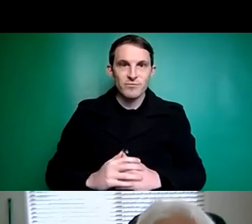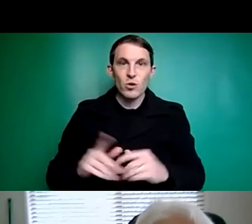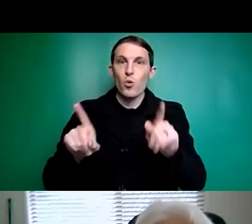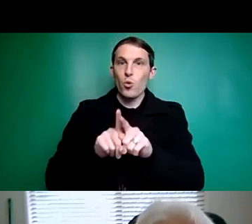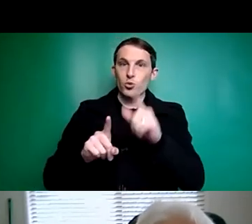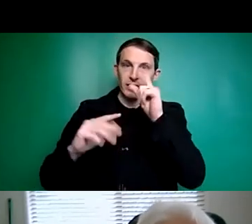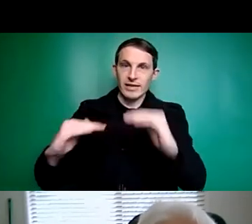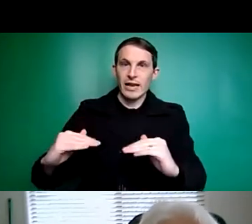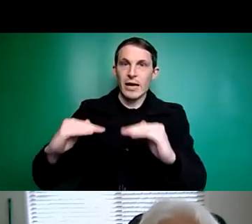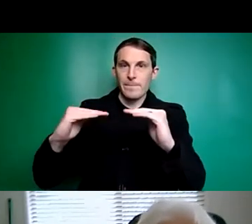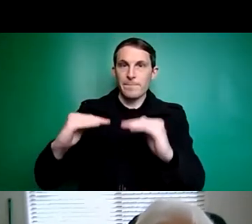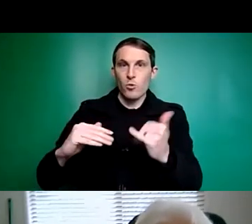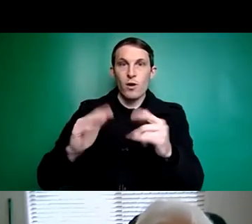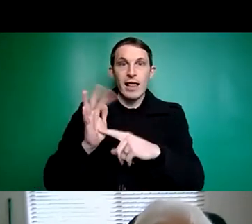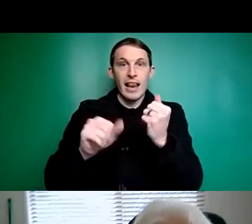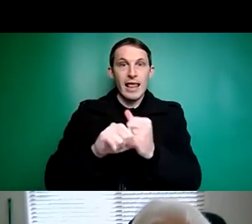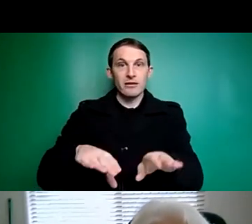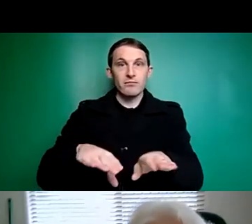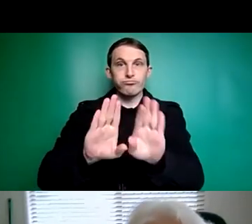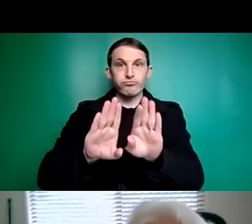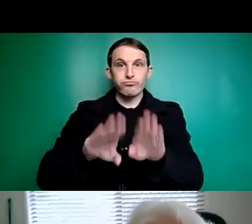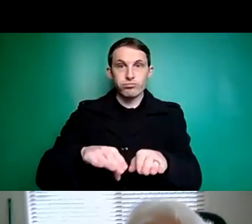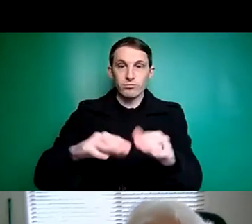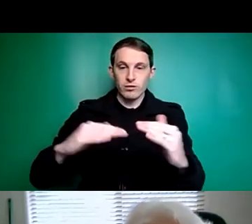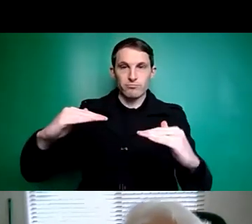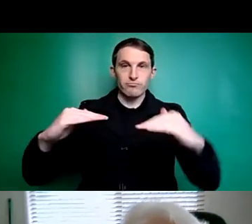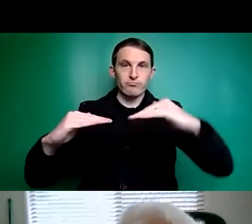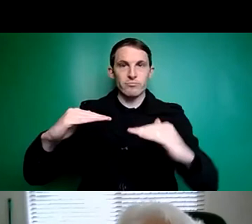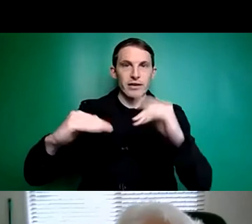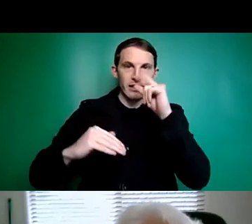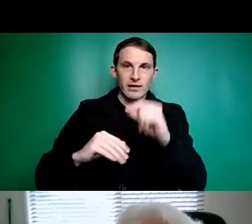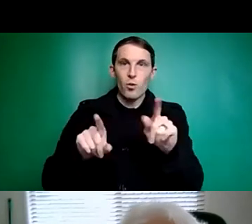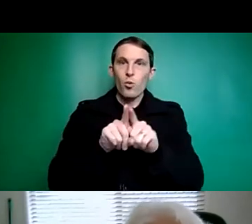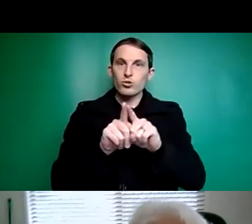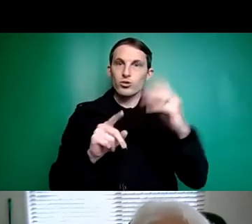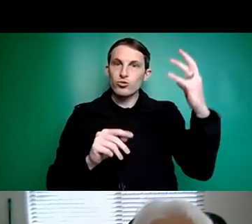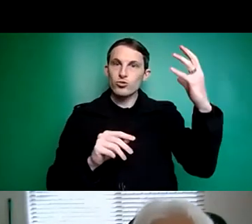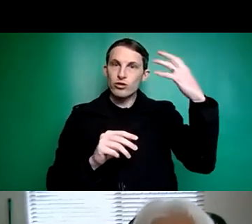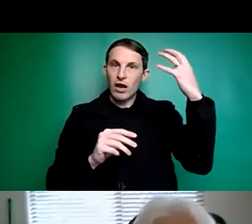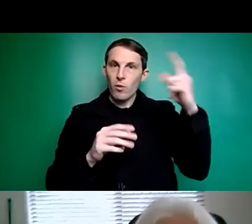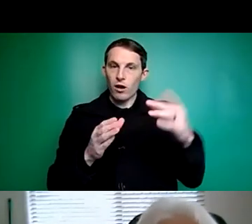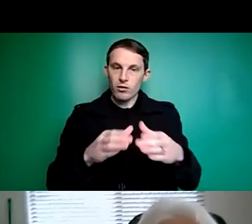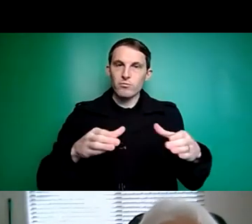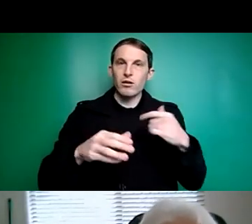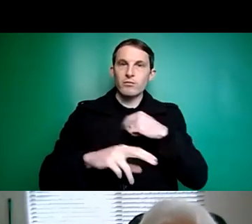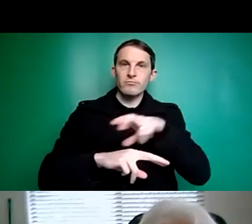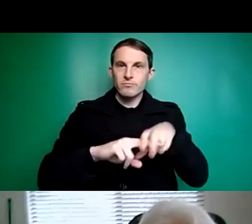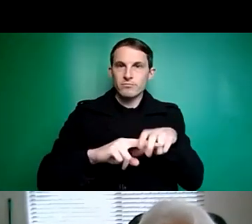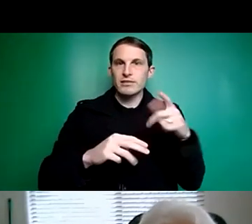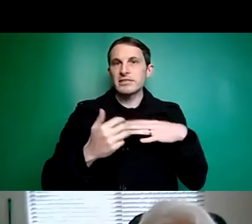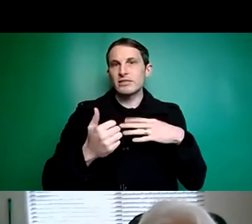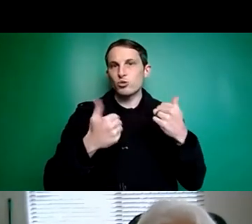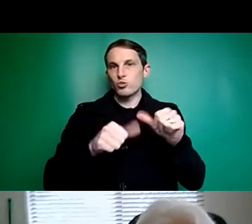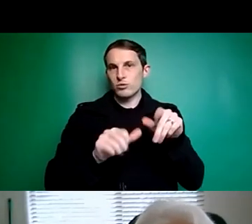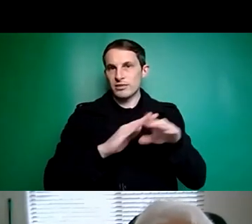my legs and my head up. I have a shower pomode that I use to go into the shower. I have